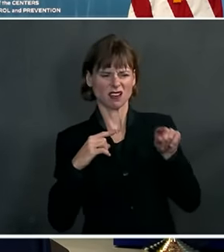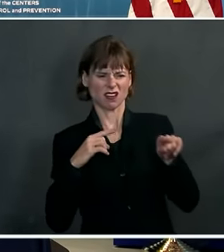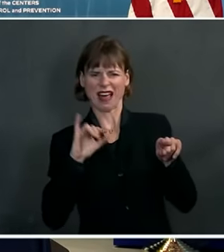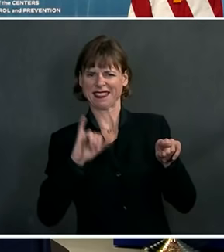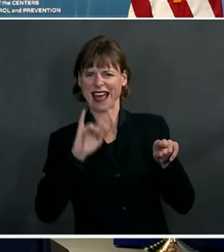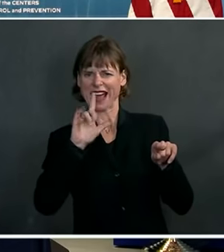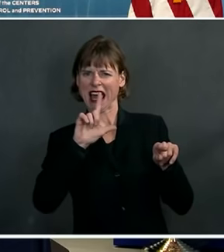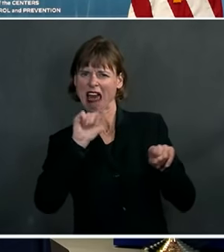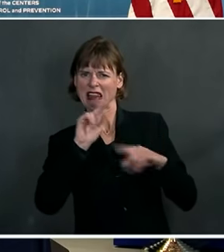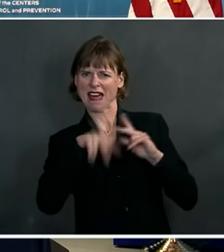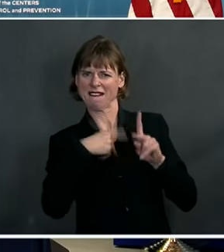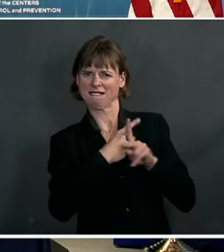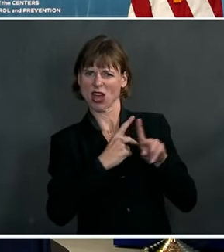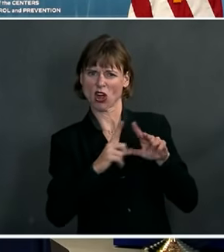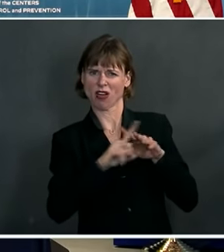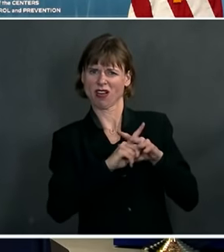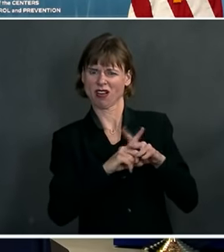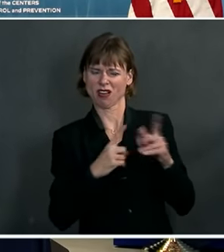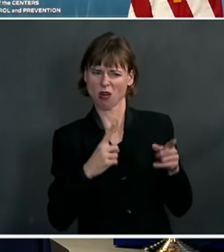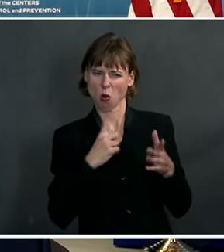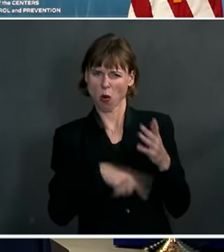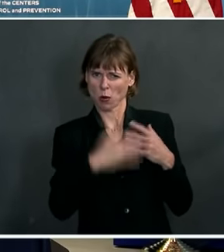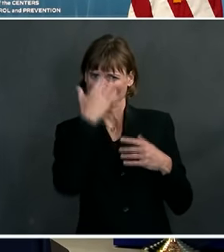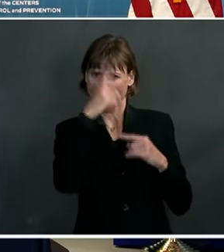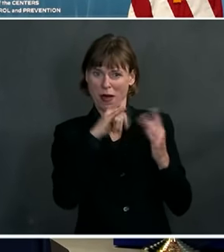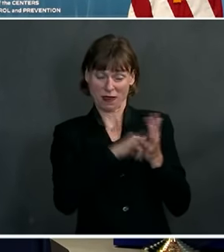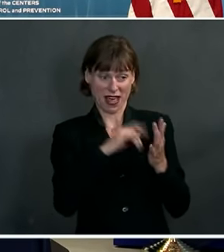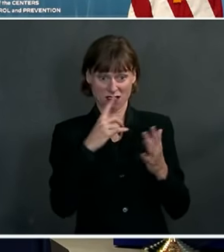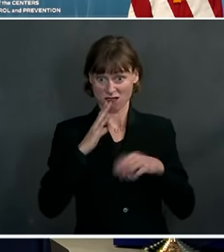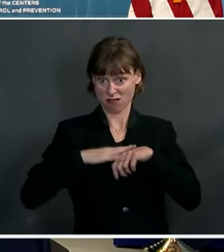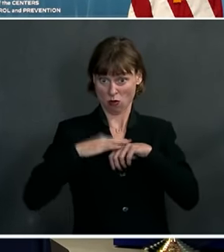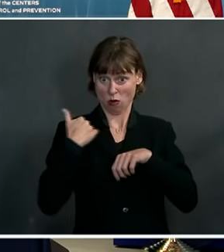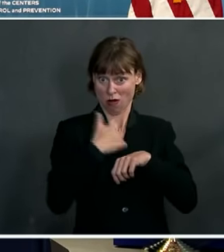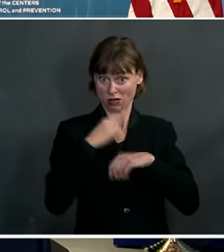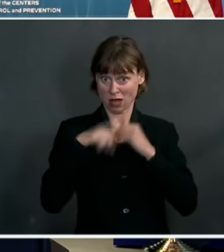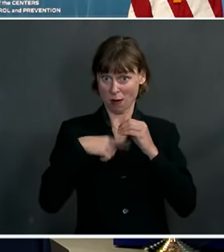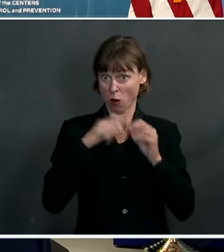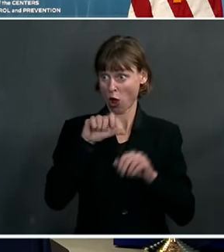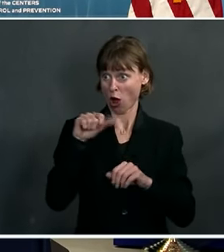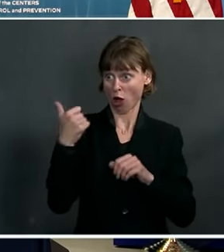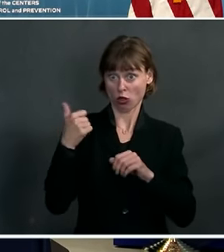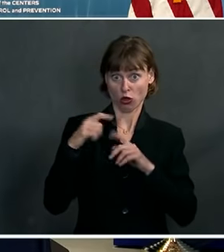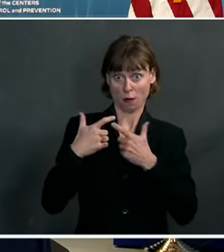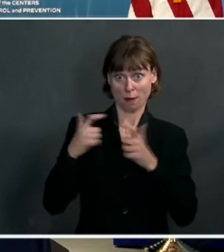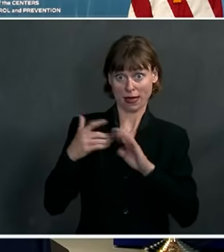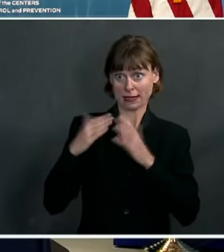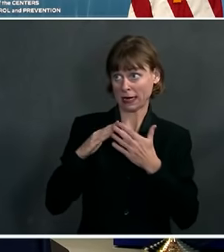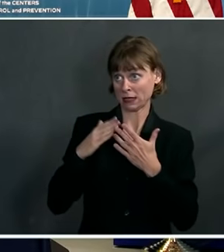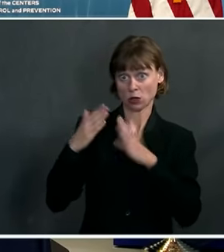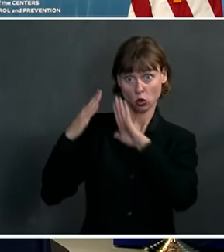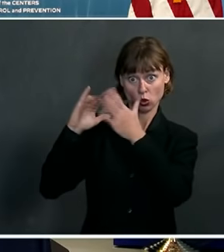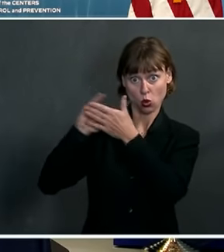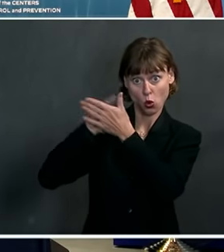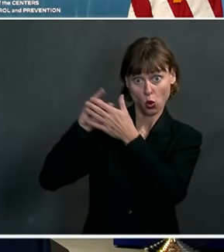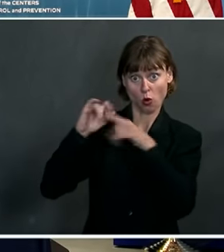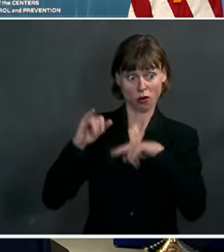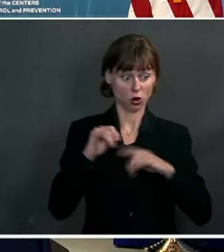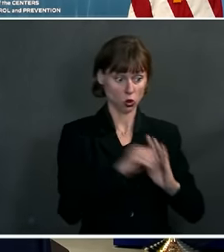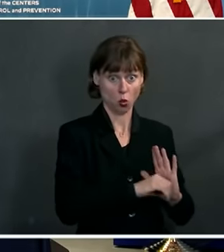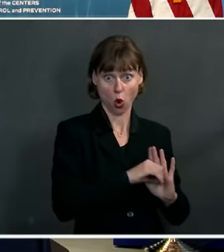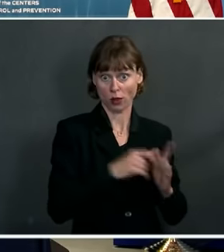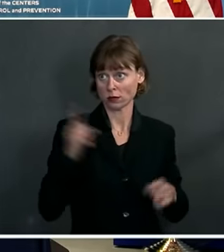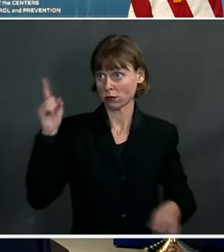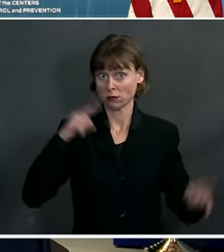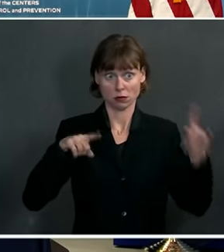And what does that tell us about other big cities? Should, should we expect maybe a New York, a New Orleans variant? How, how, how